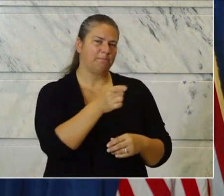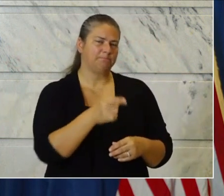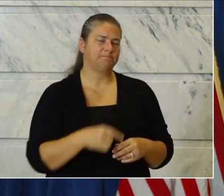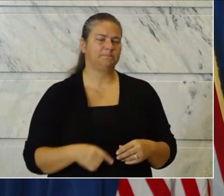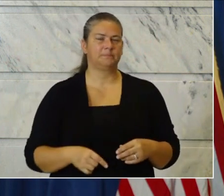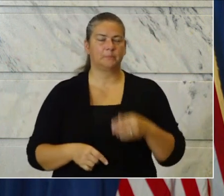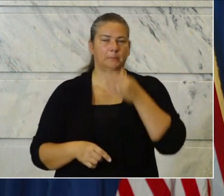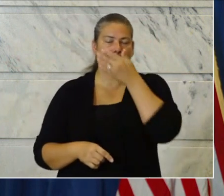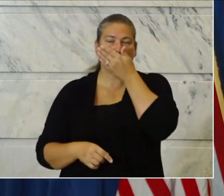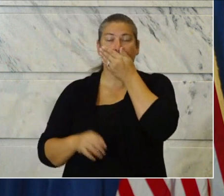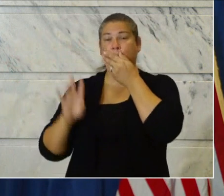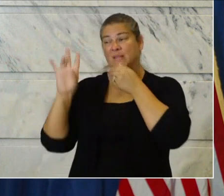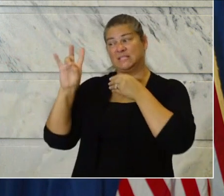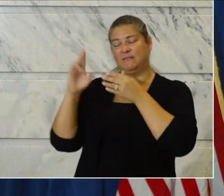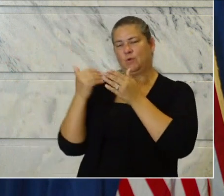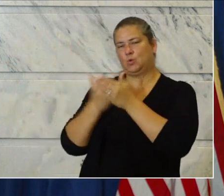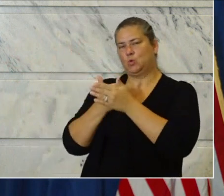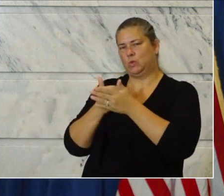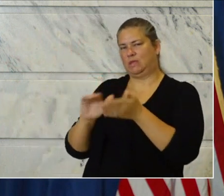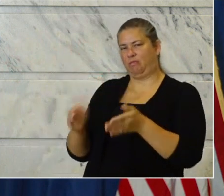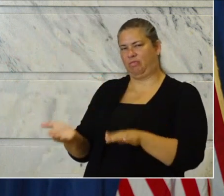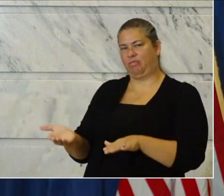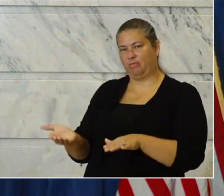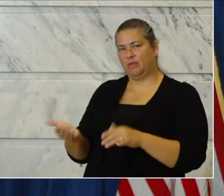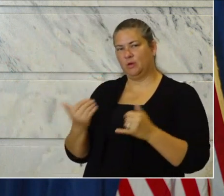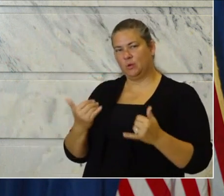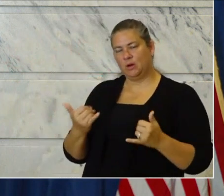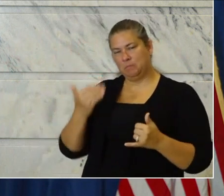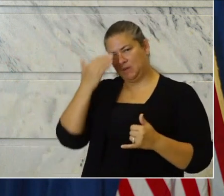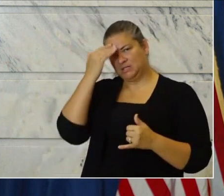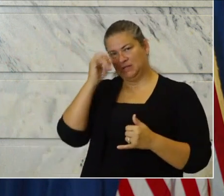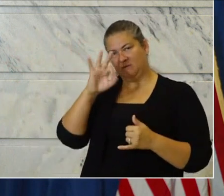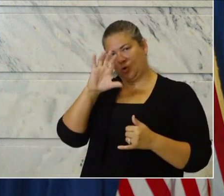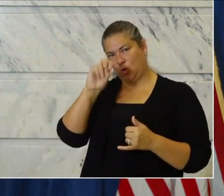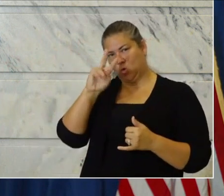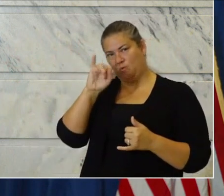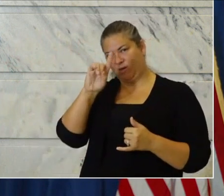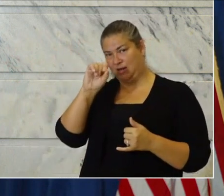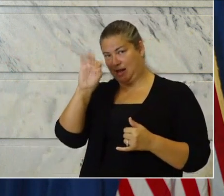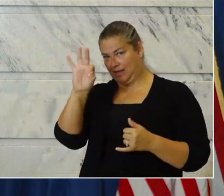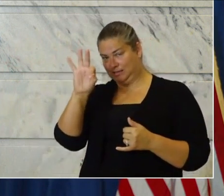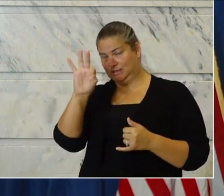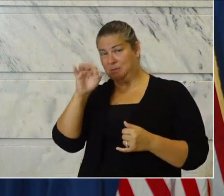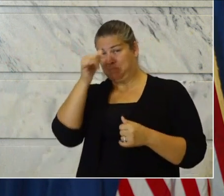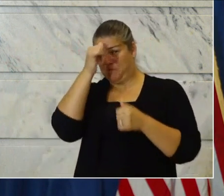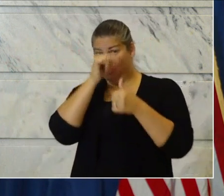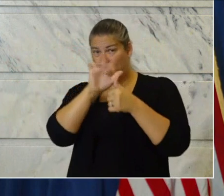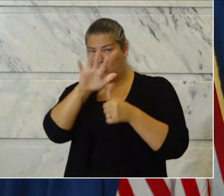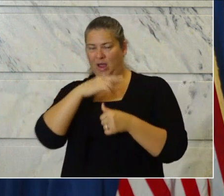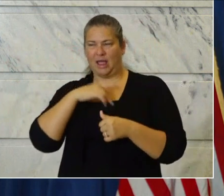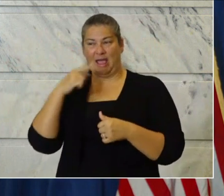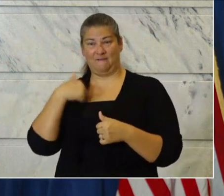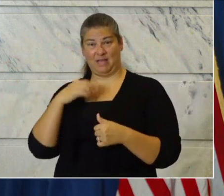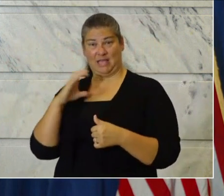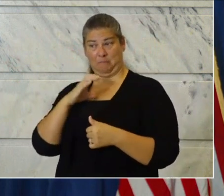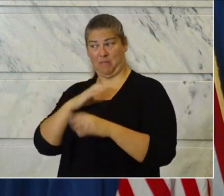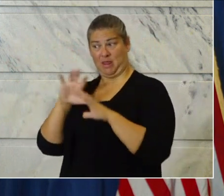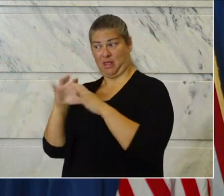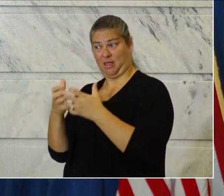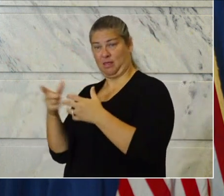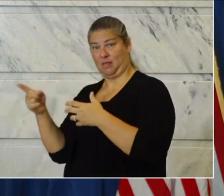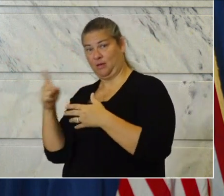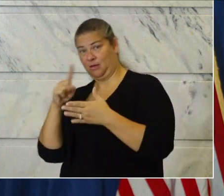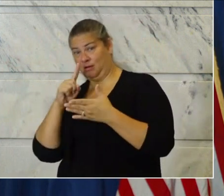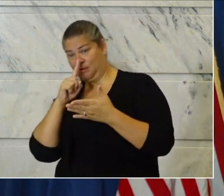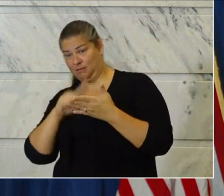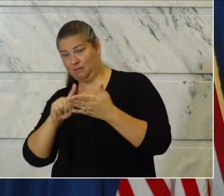Seven new additional deaths due to COVID-19. And, again, remember, these have to go through a committee. I can tell you that, sadly, we're going to